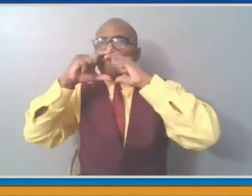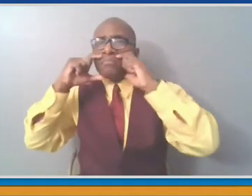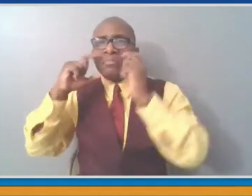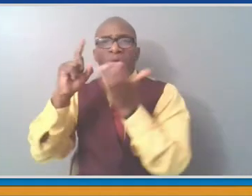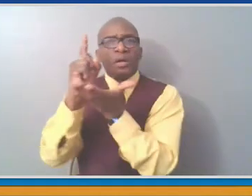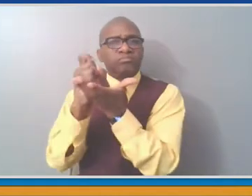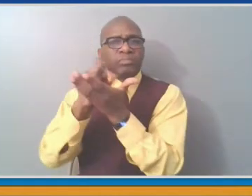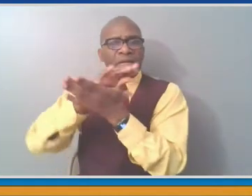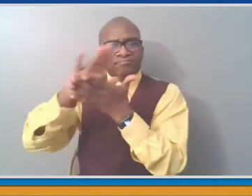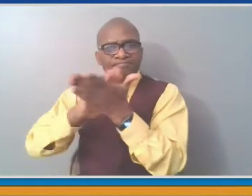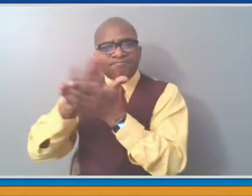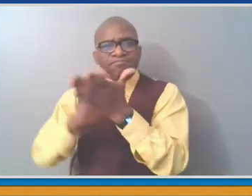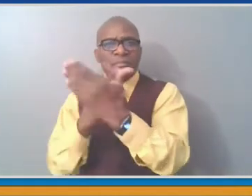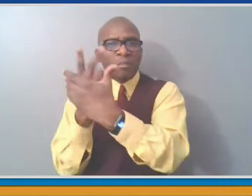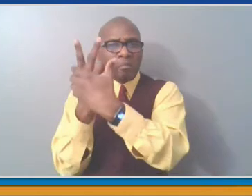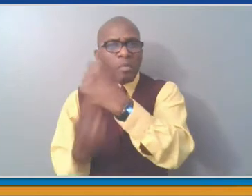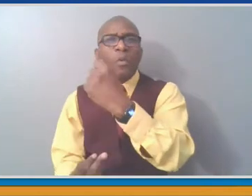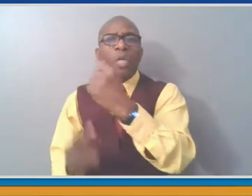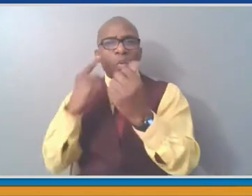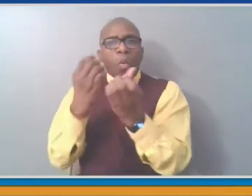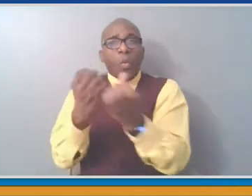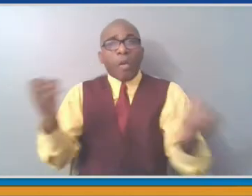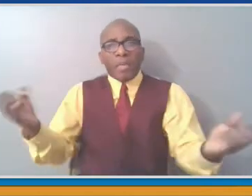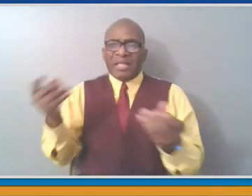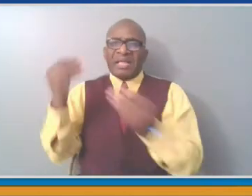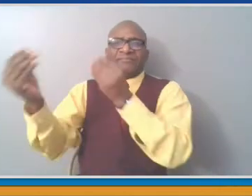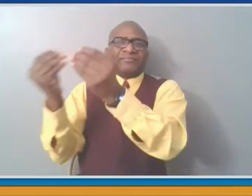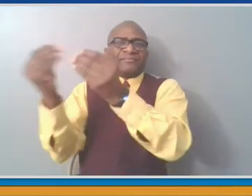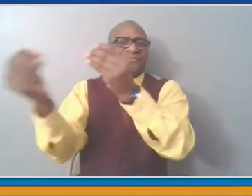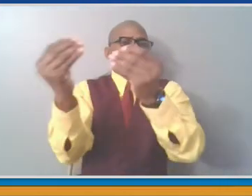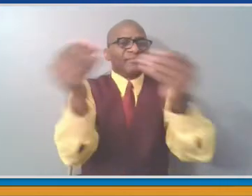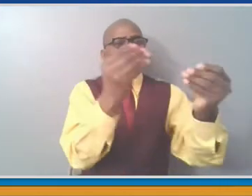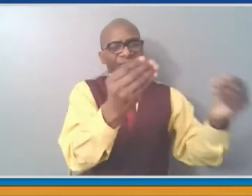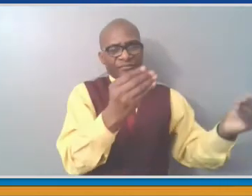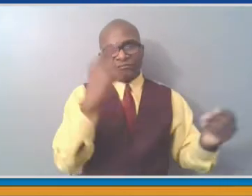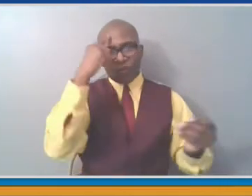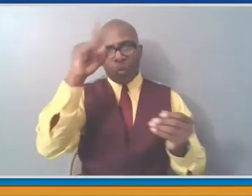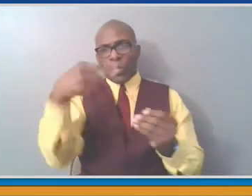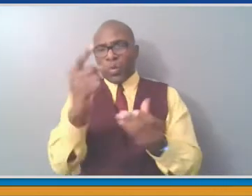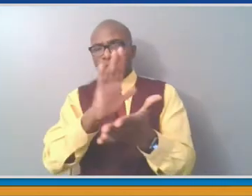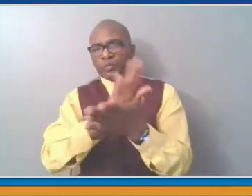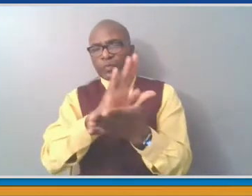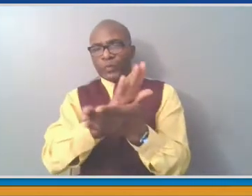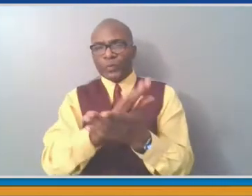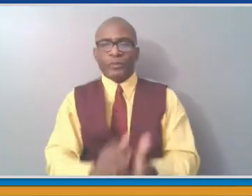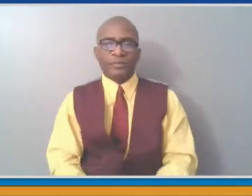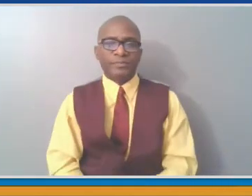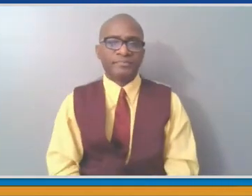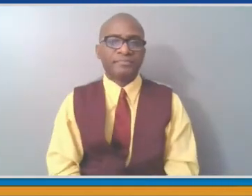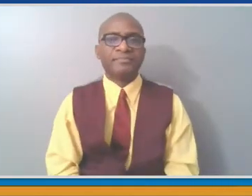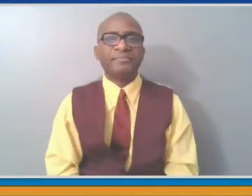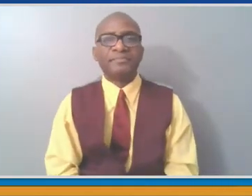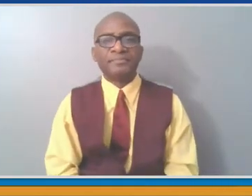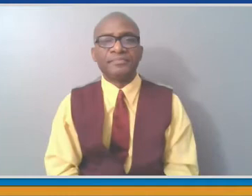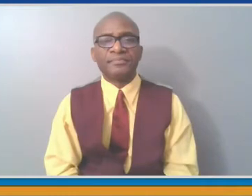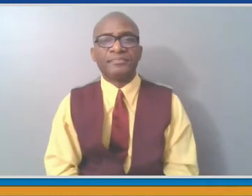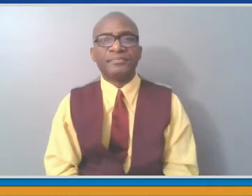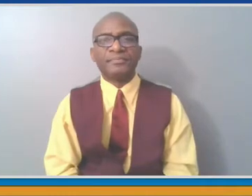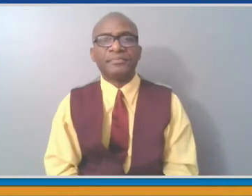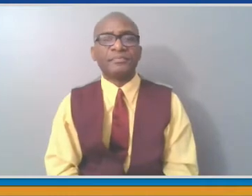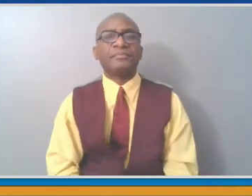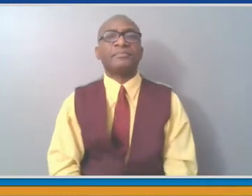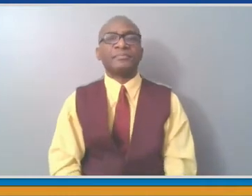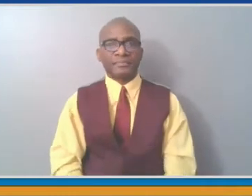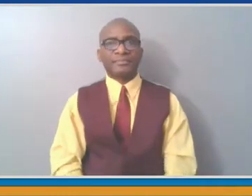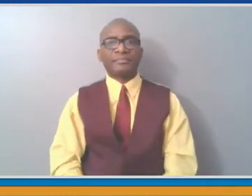We want to just take note of all of the people that were vaccinated. There was one very special person that we want to highlight.